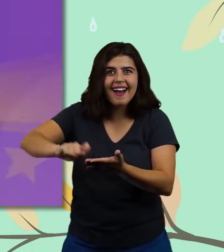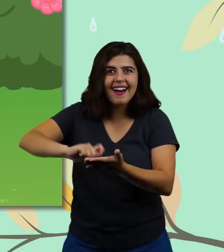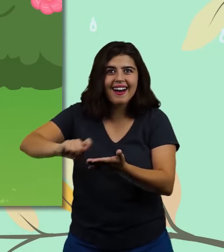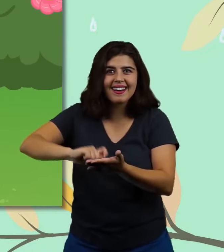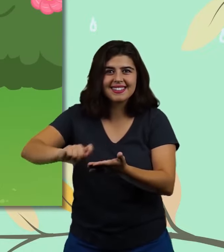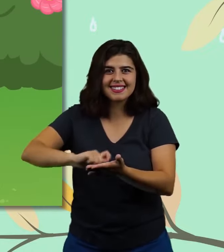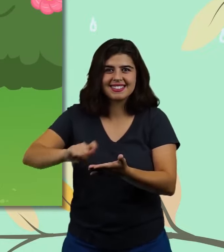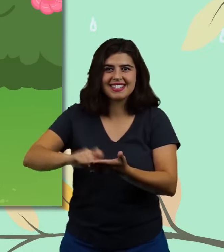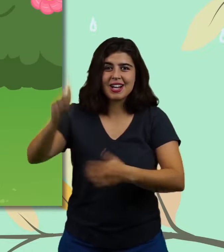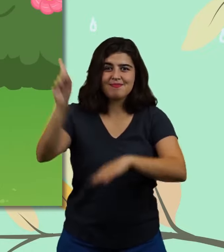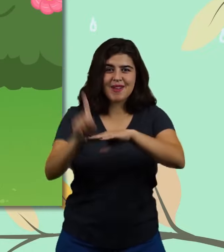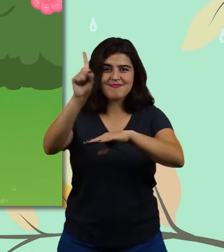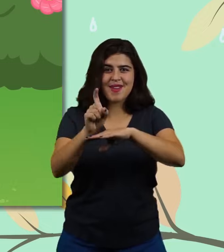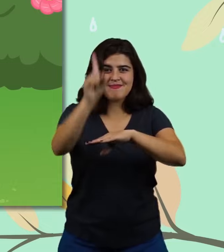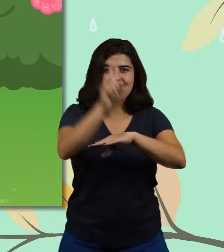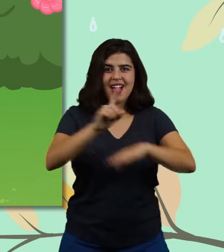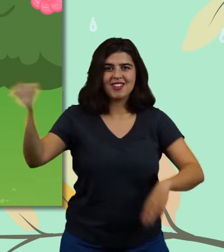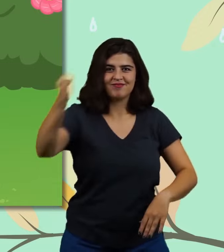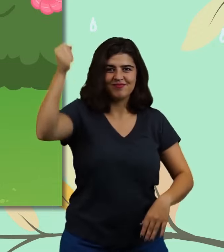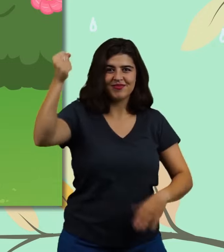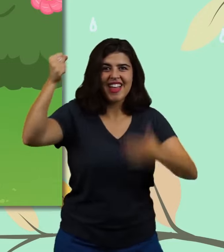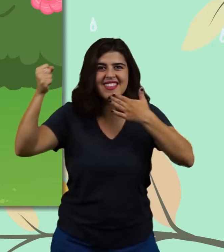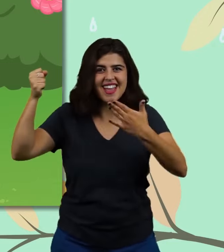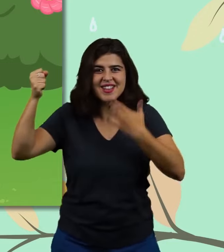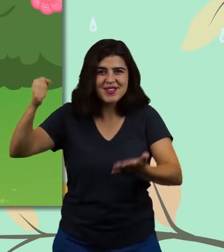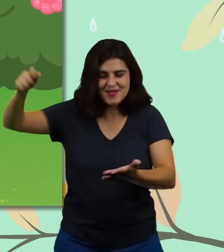great great